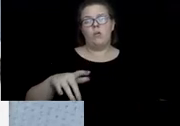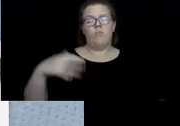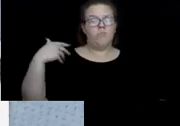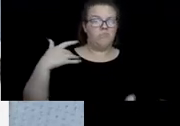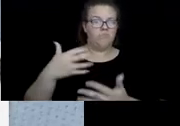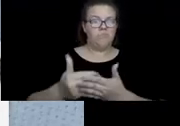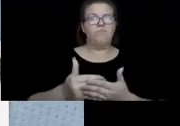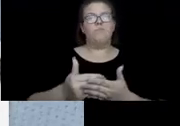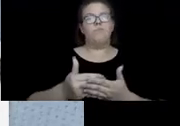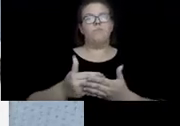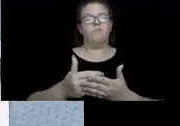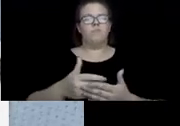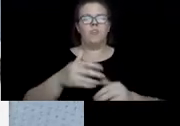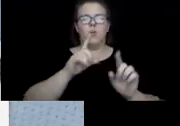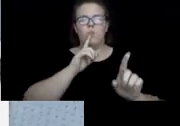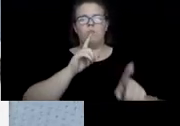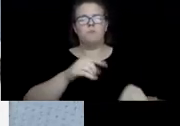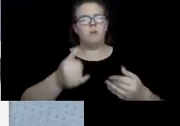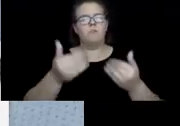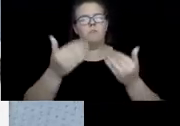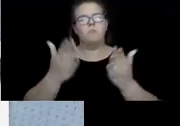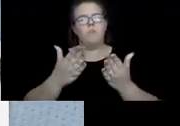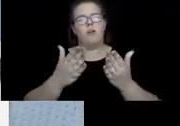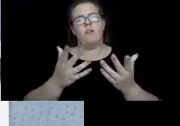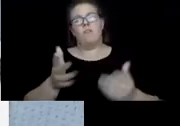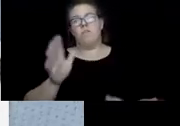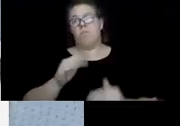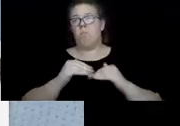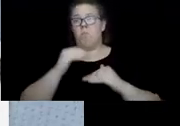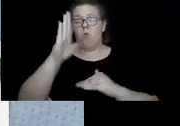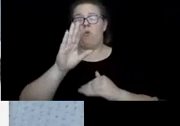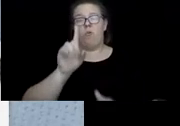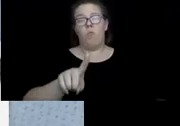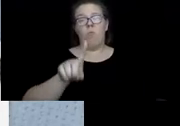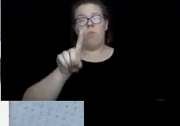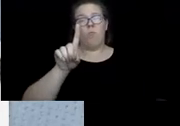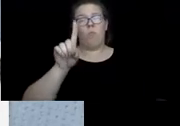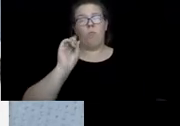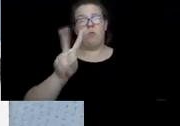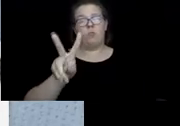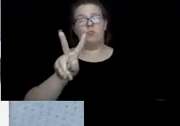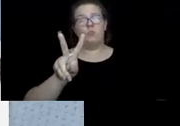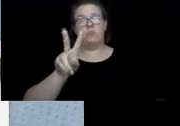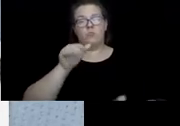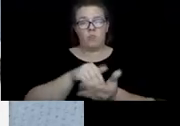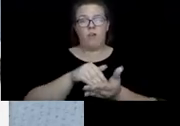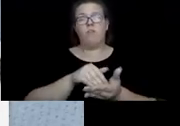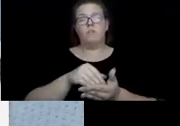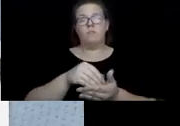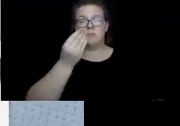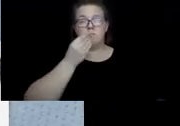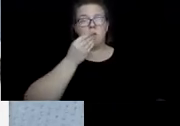pandemic response provided more than 102,000 meals.